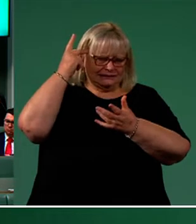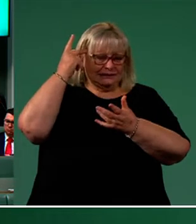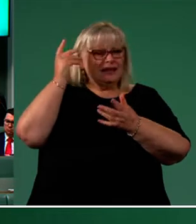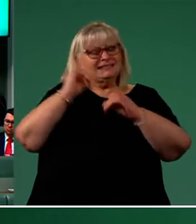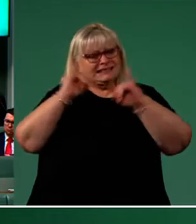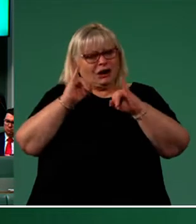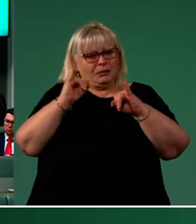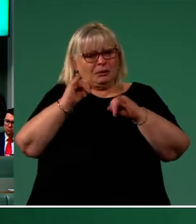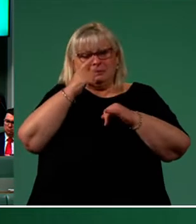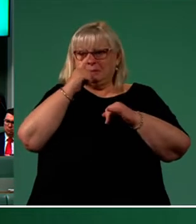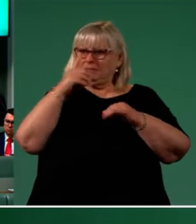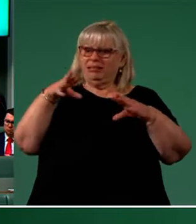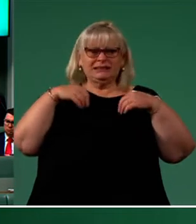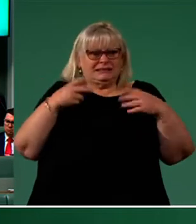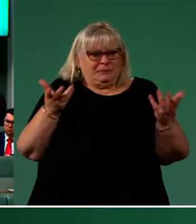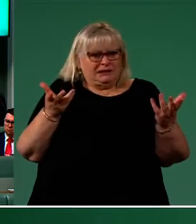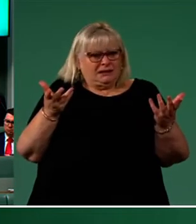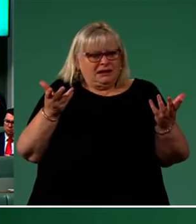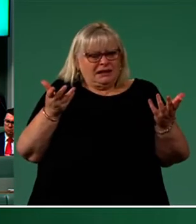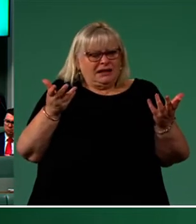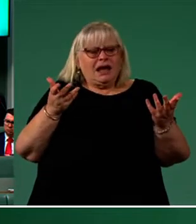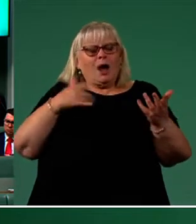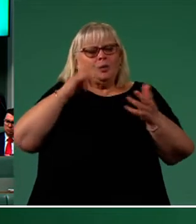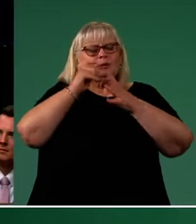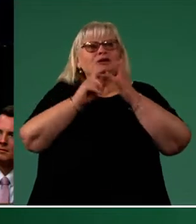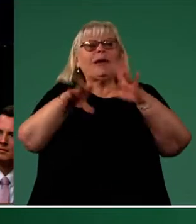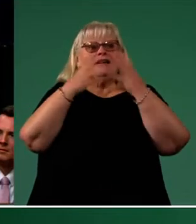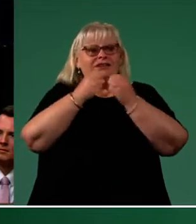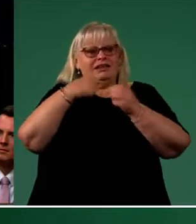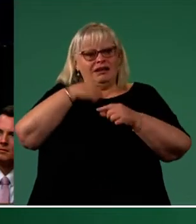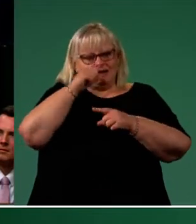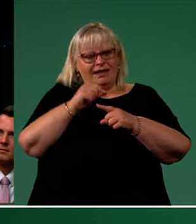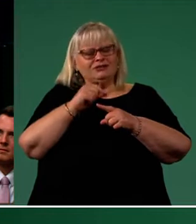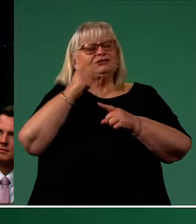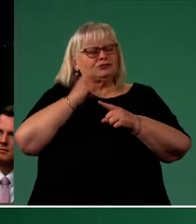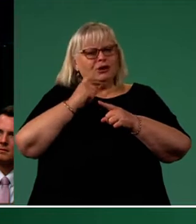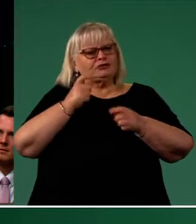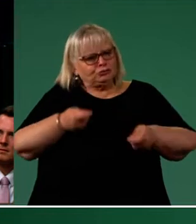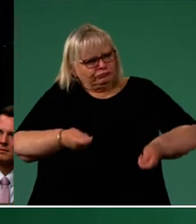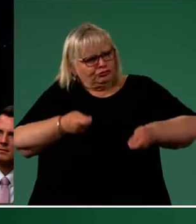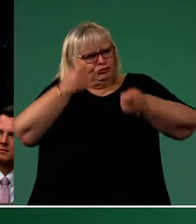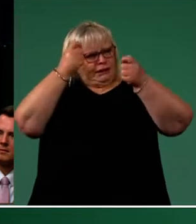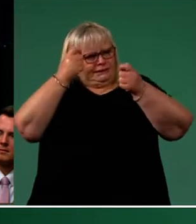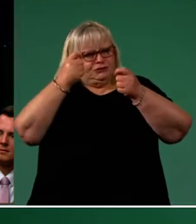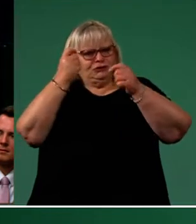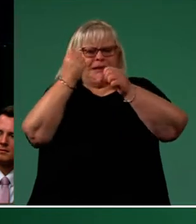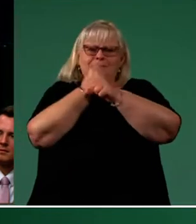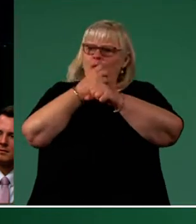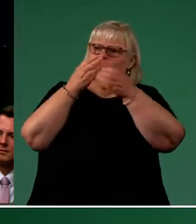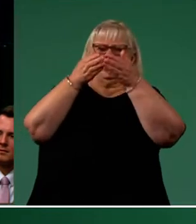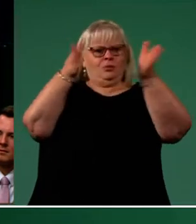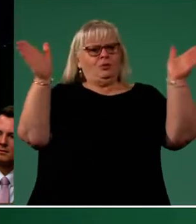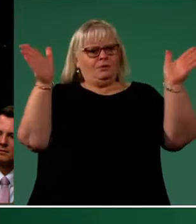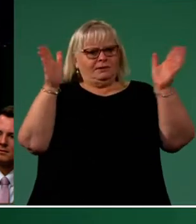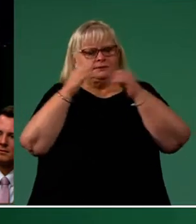we've come to expect. I'll do all I can in the decisions that I make to drag politics out of the gutter and into the real world.